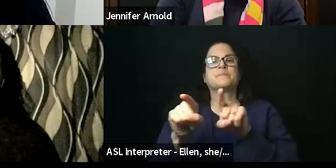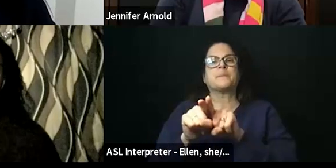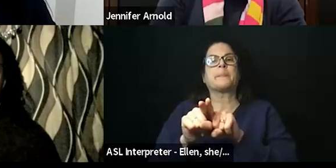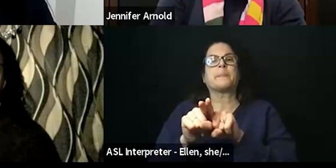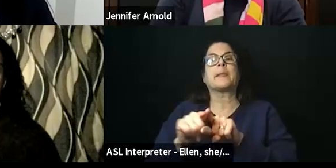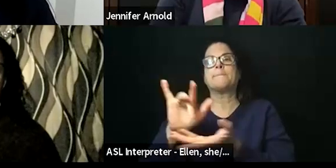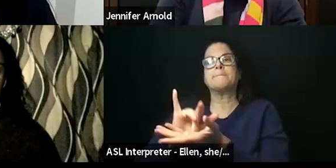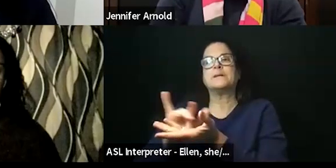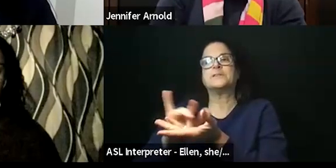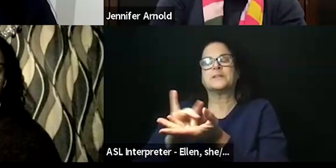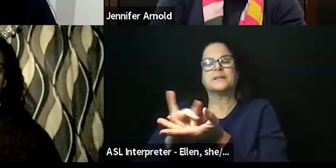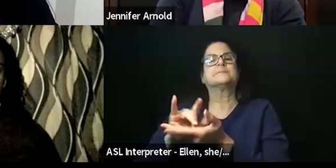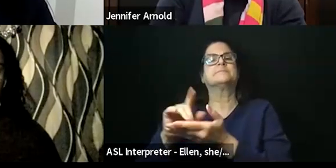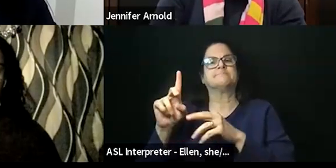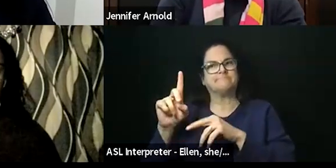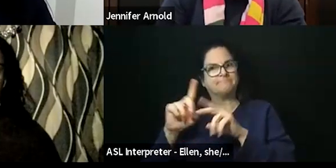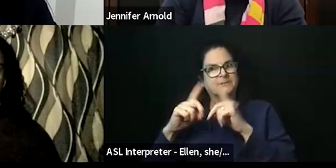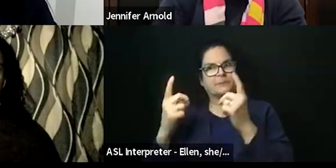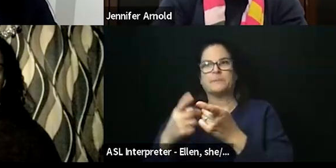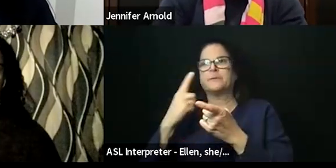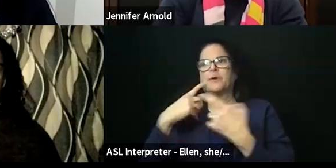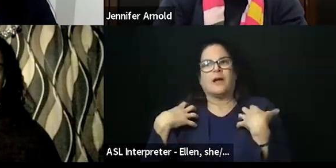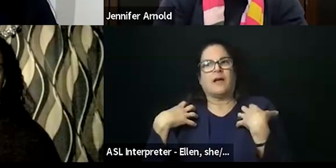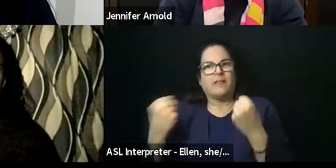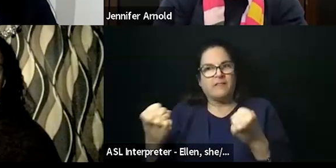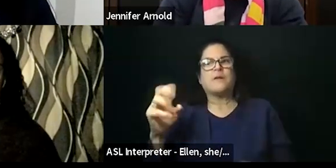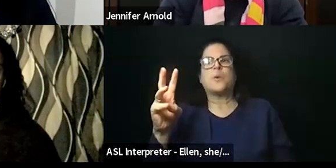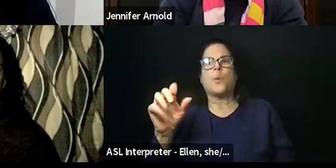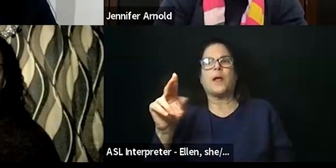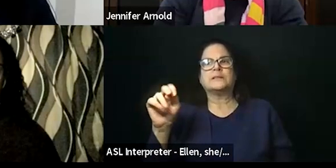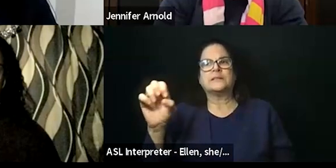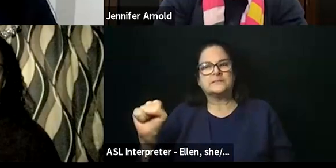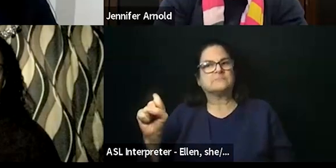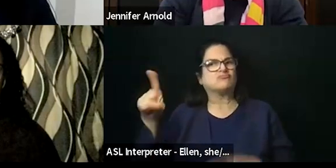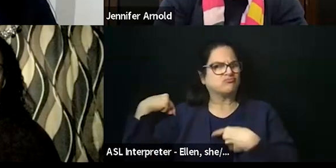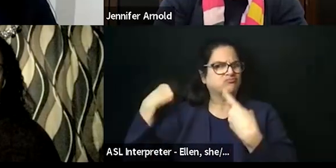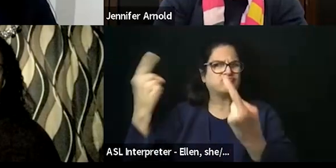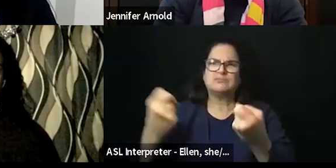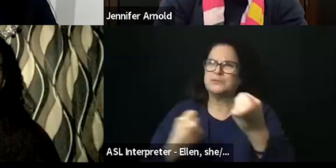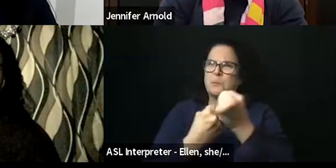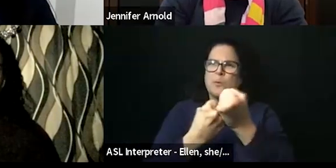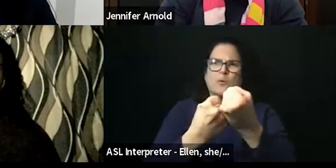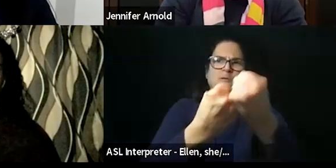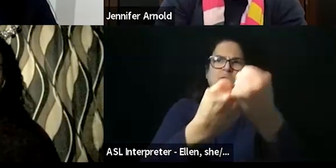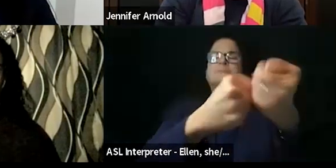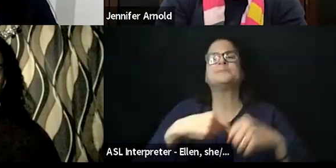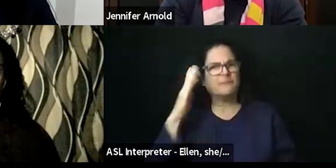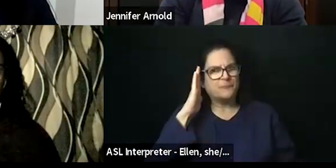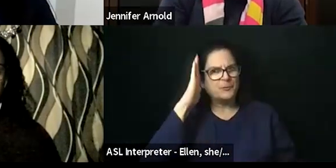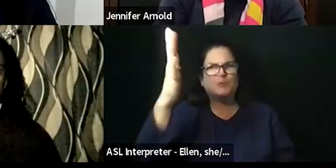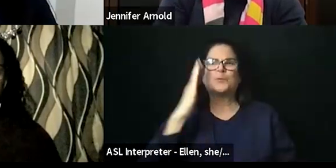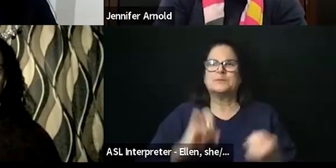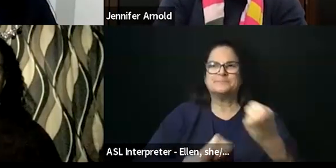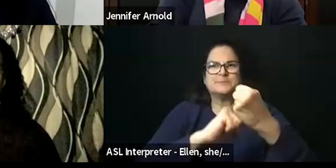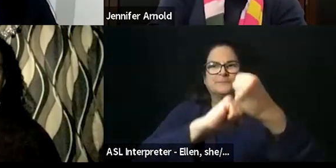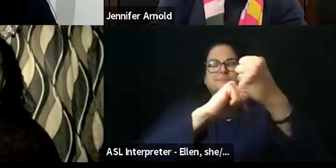unwavering support has made this and future events possible. I'd also like to thank our entire community of co